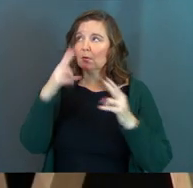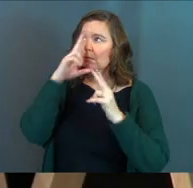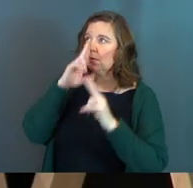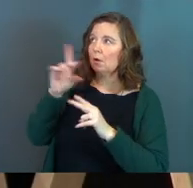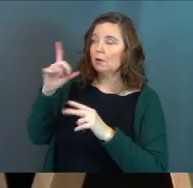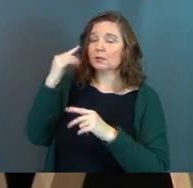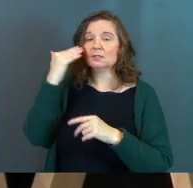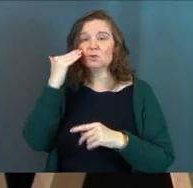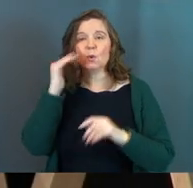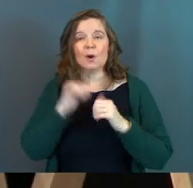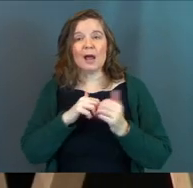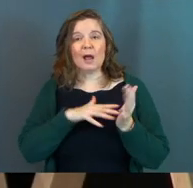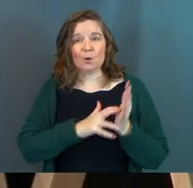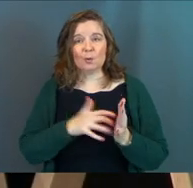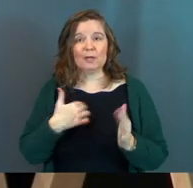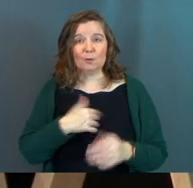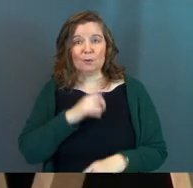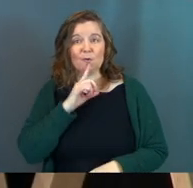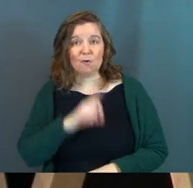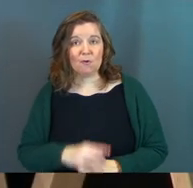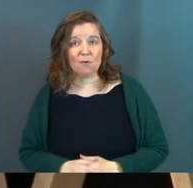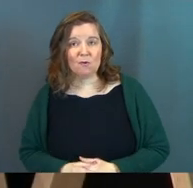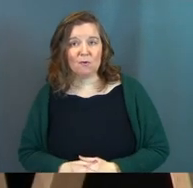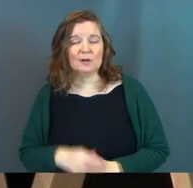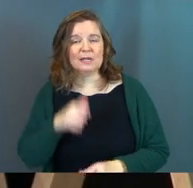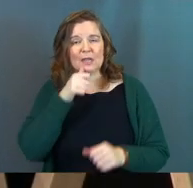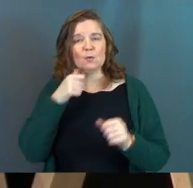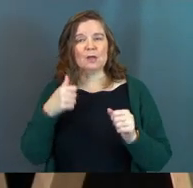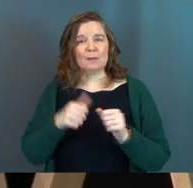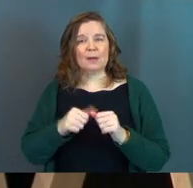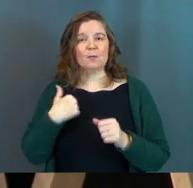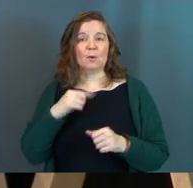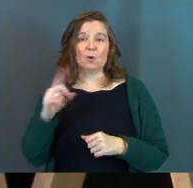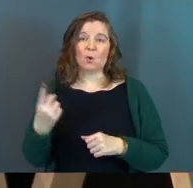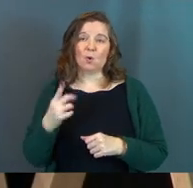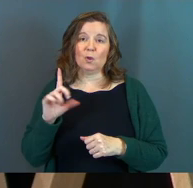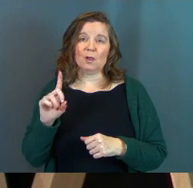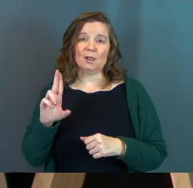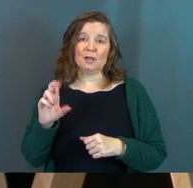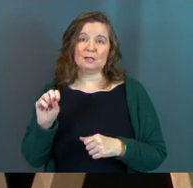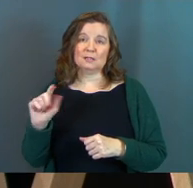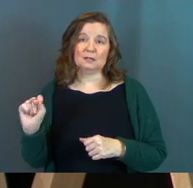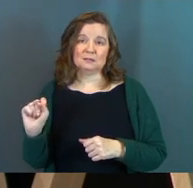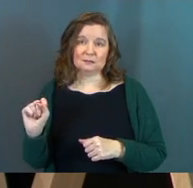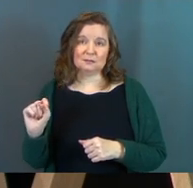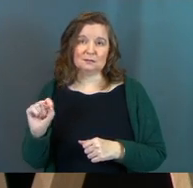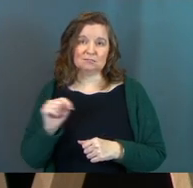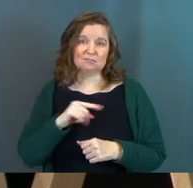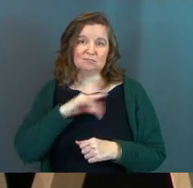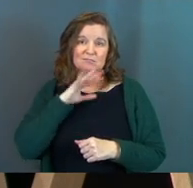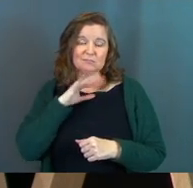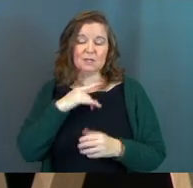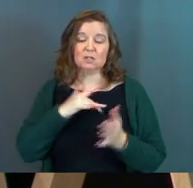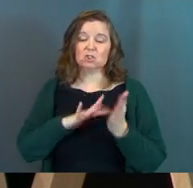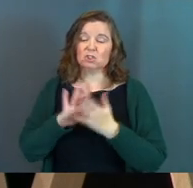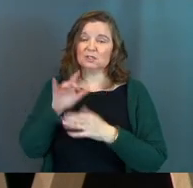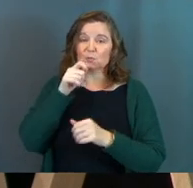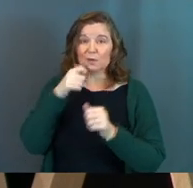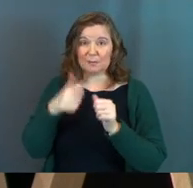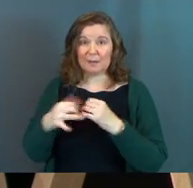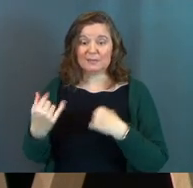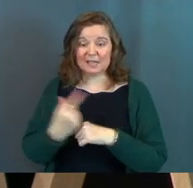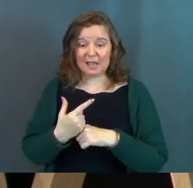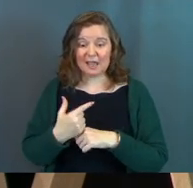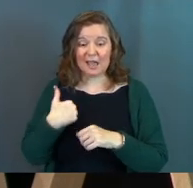for he knows how weak we are. He remembers we are only dust. Jesus Christ remembers